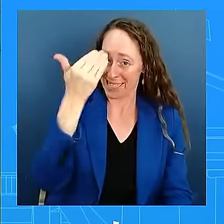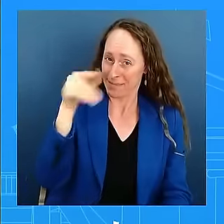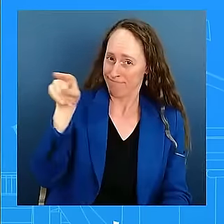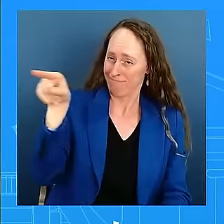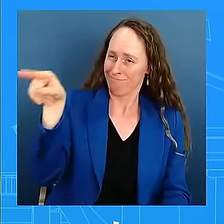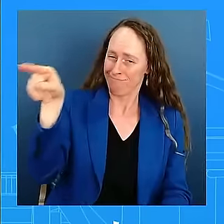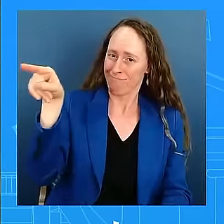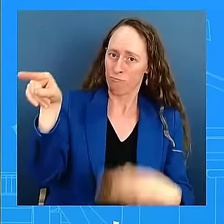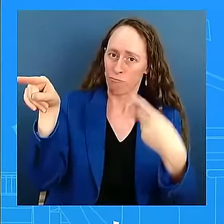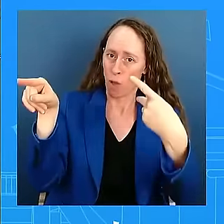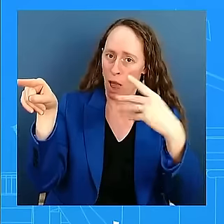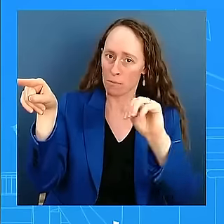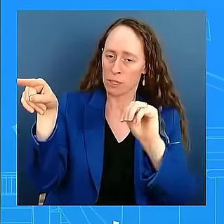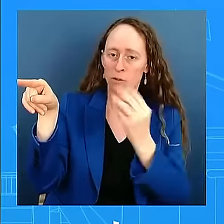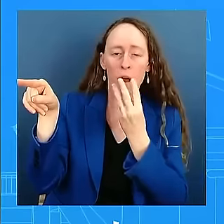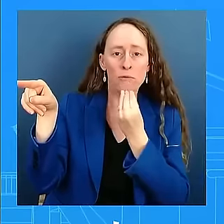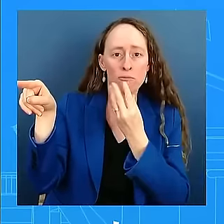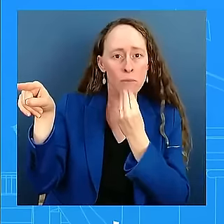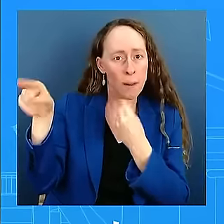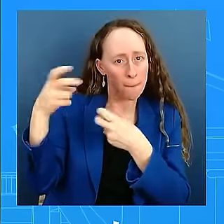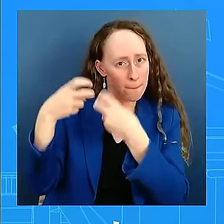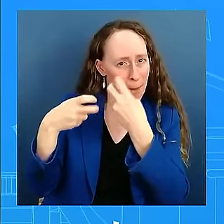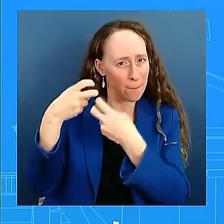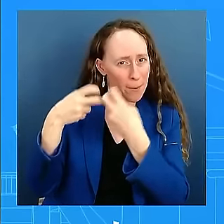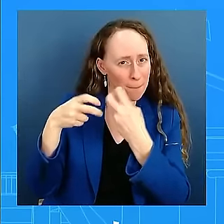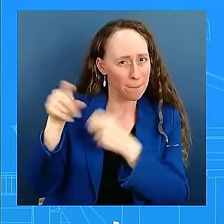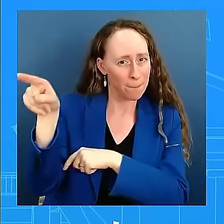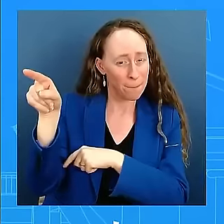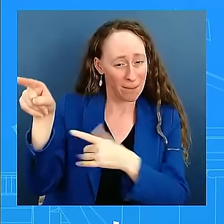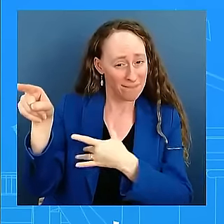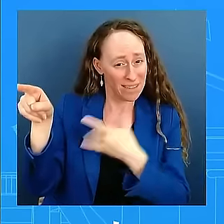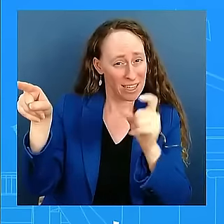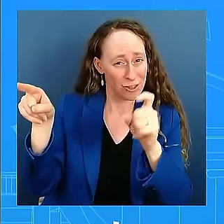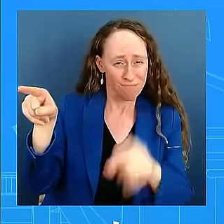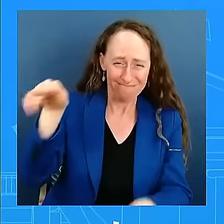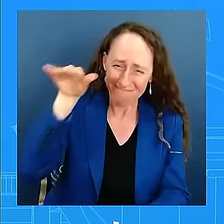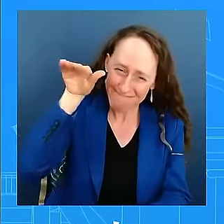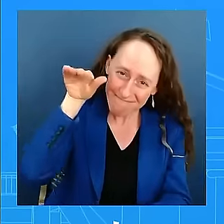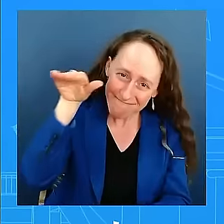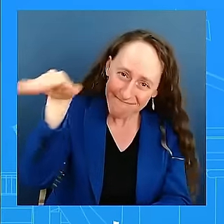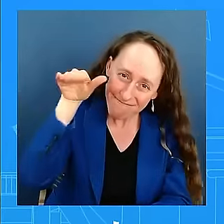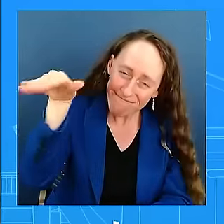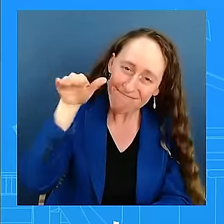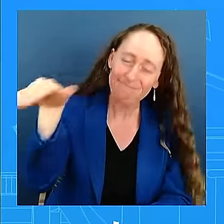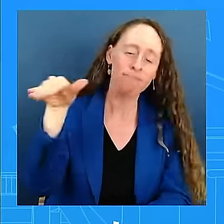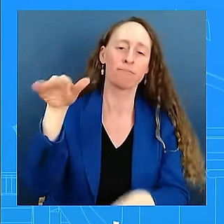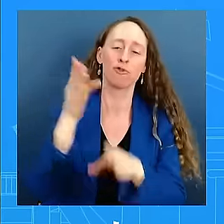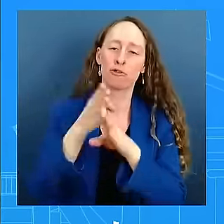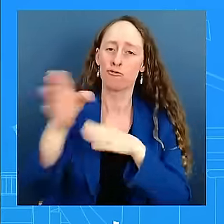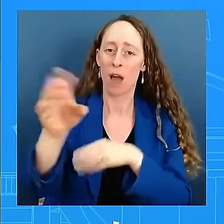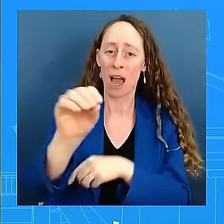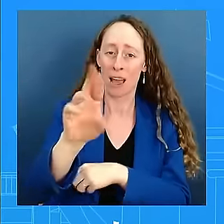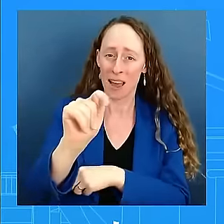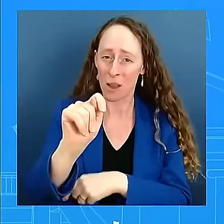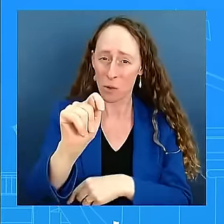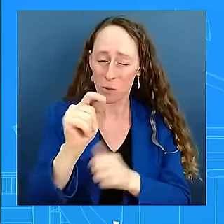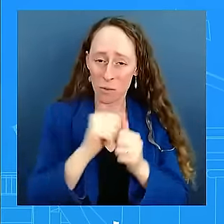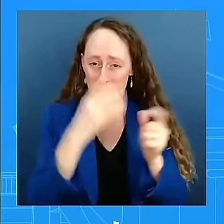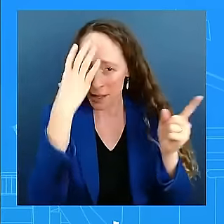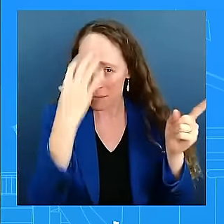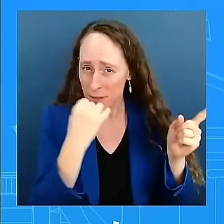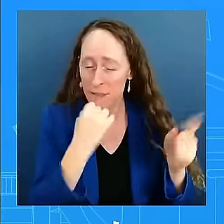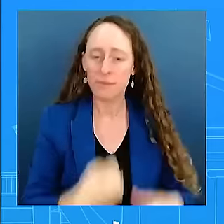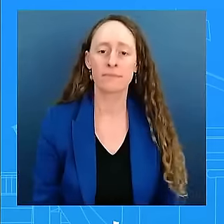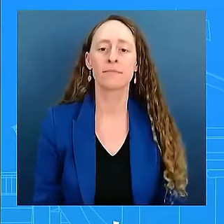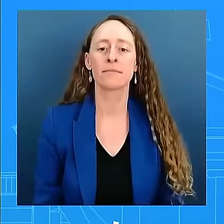Minister Netanyahu? As the President said himself, there will be – he's going to – there will be a call shortly, soon.